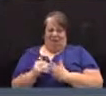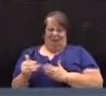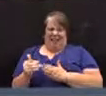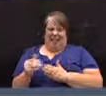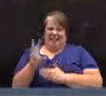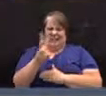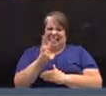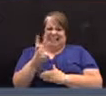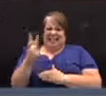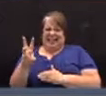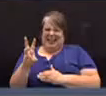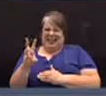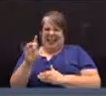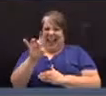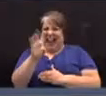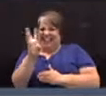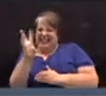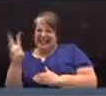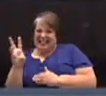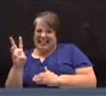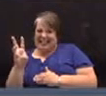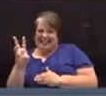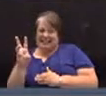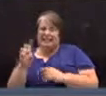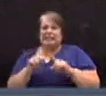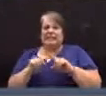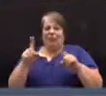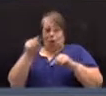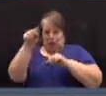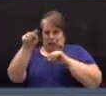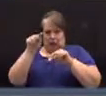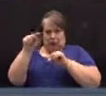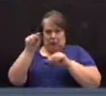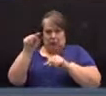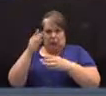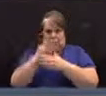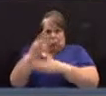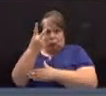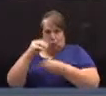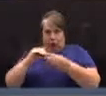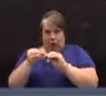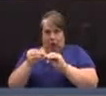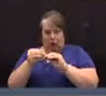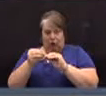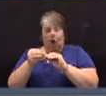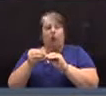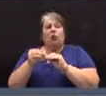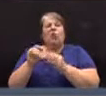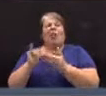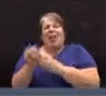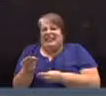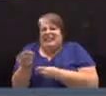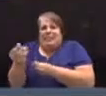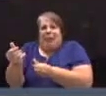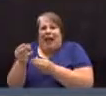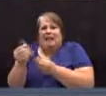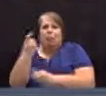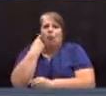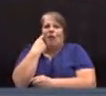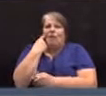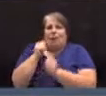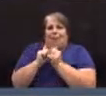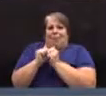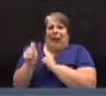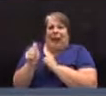,666,866. The difference between those two numbers are a series of expenses previously